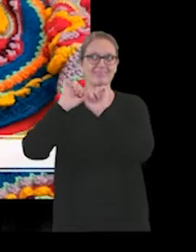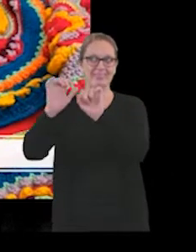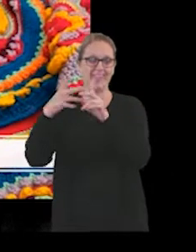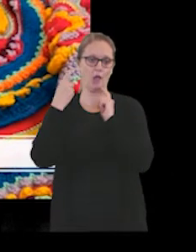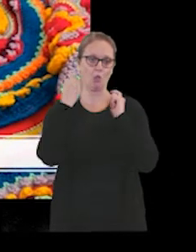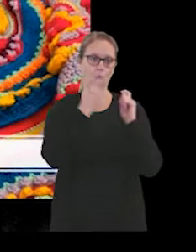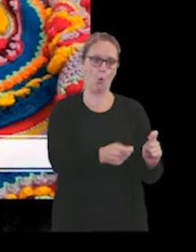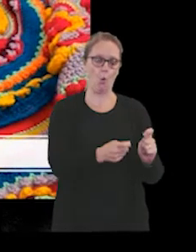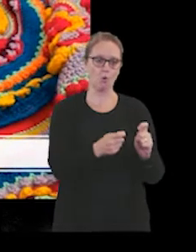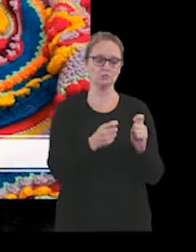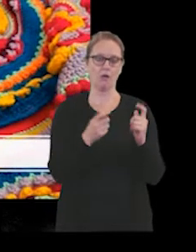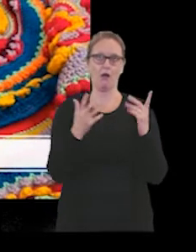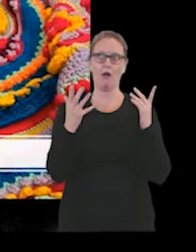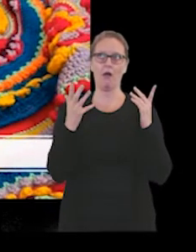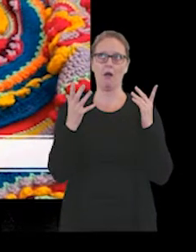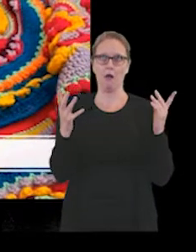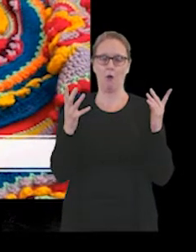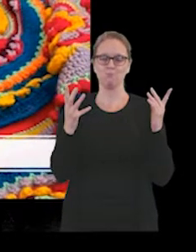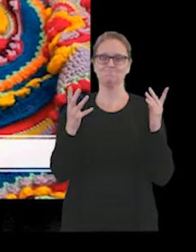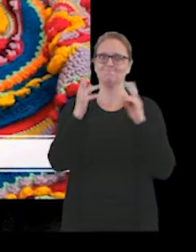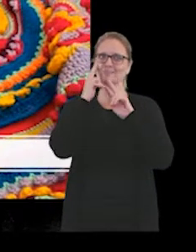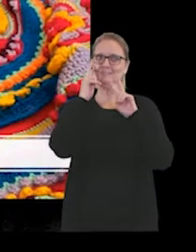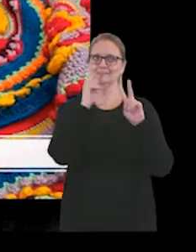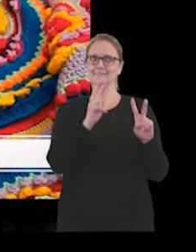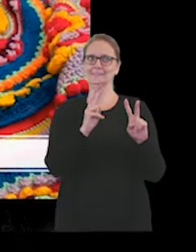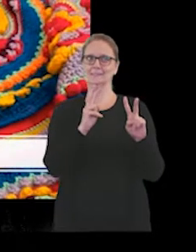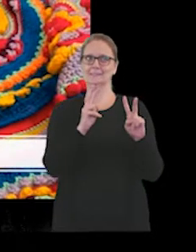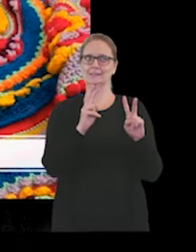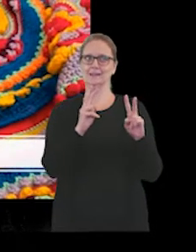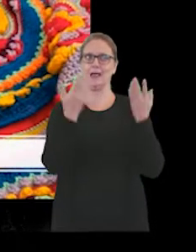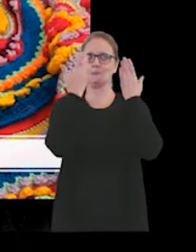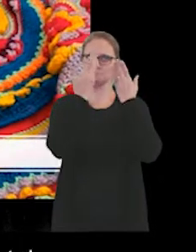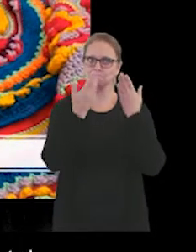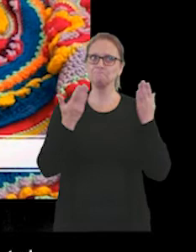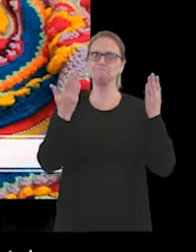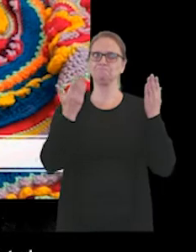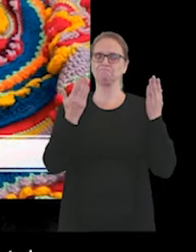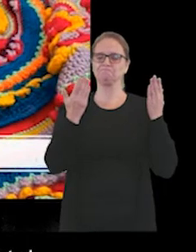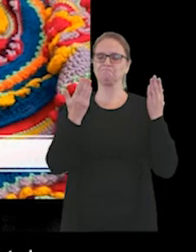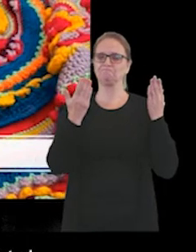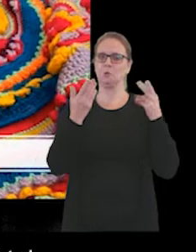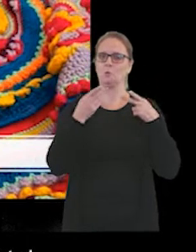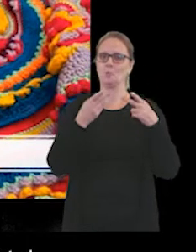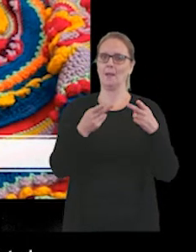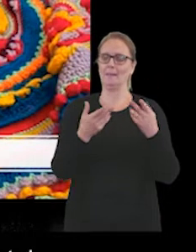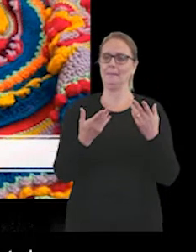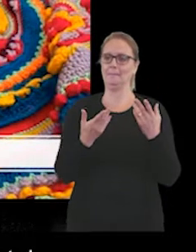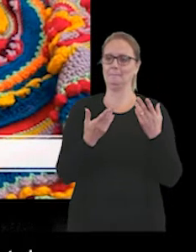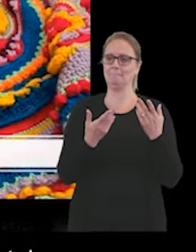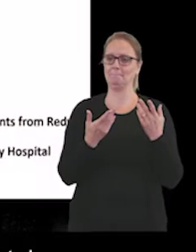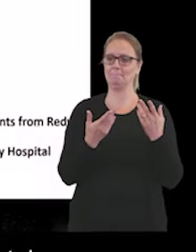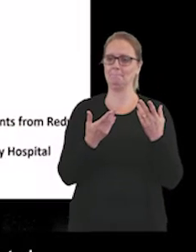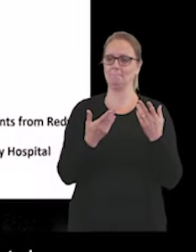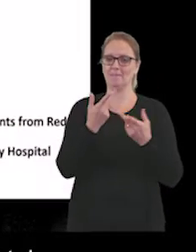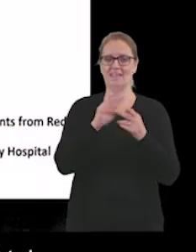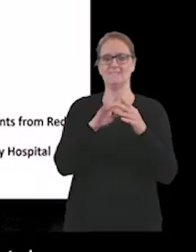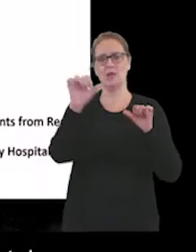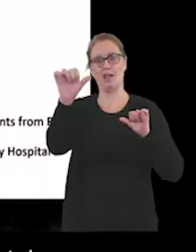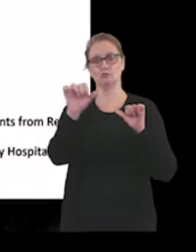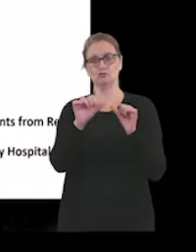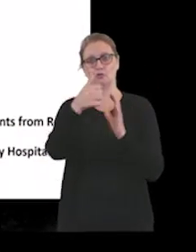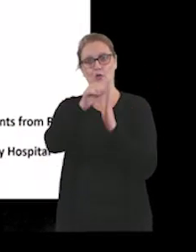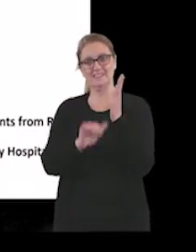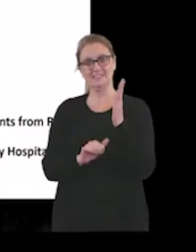are seen in a really positive light. that if you if you if get even shortlisted for an